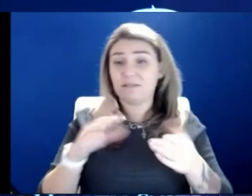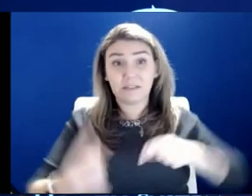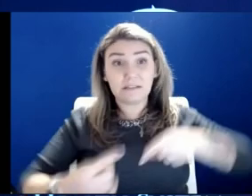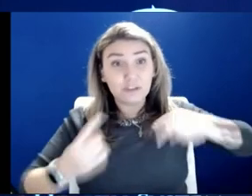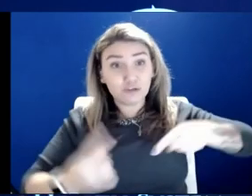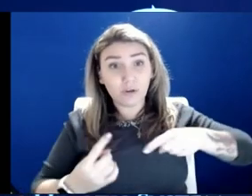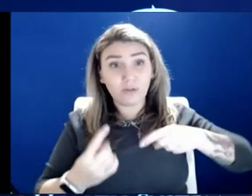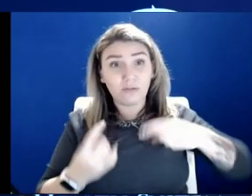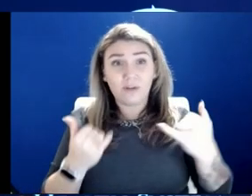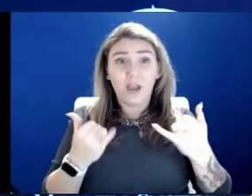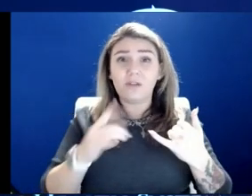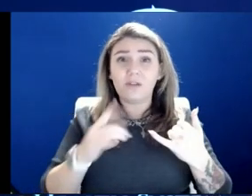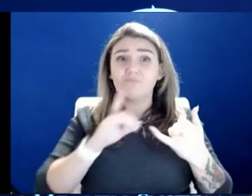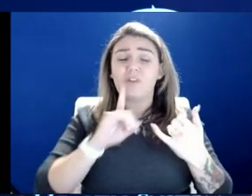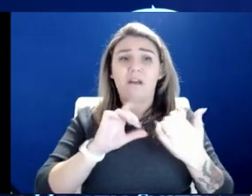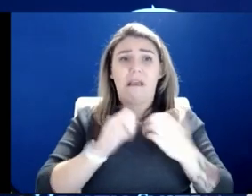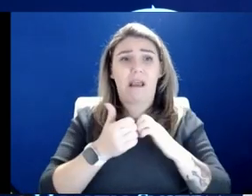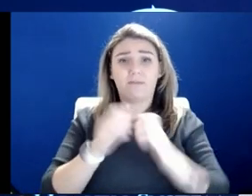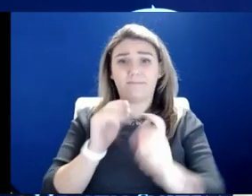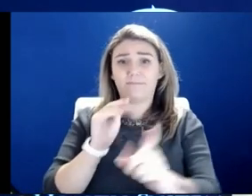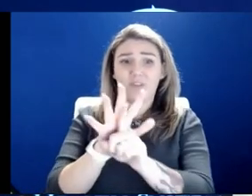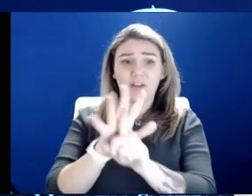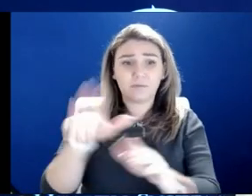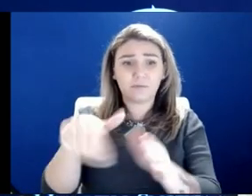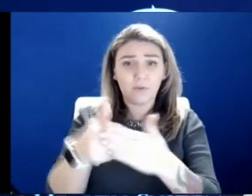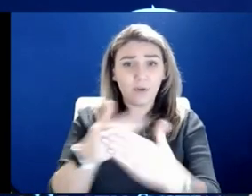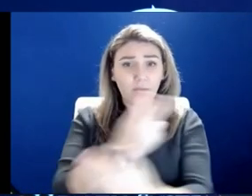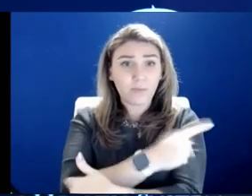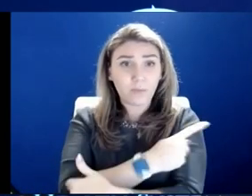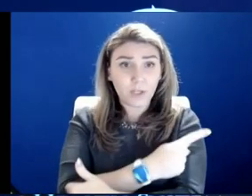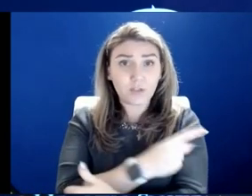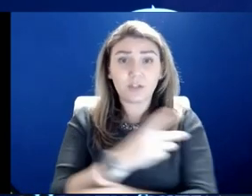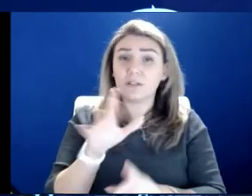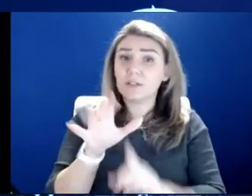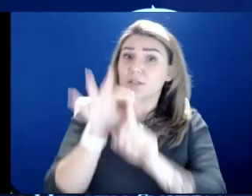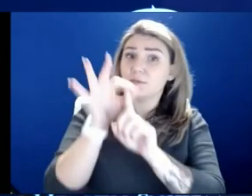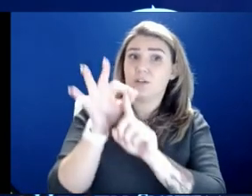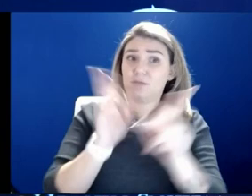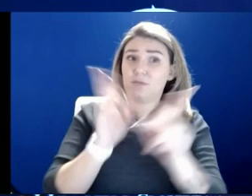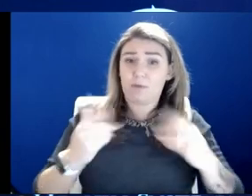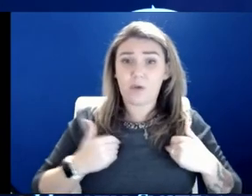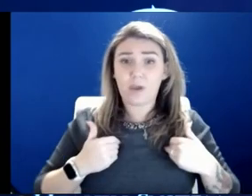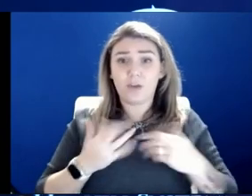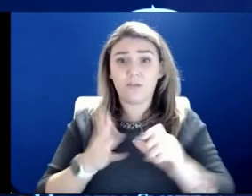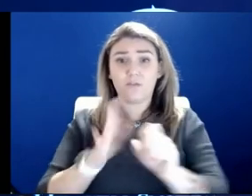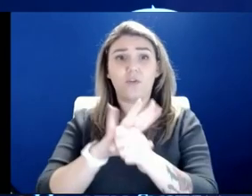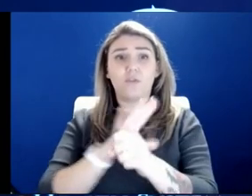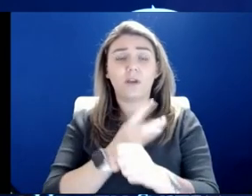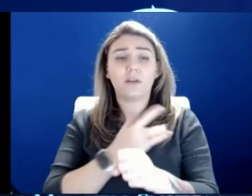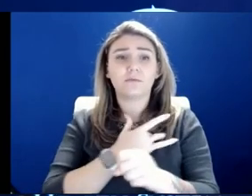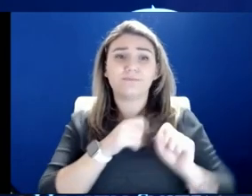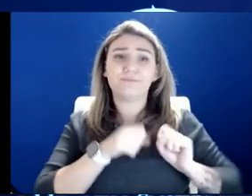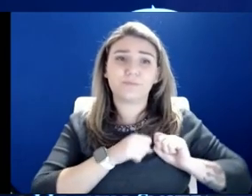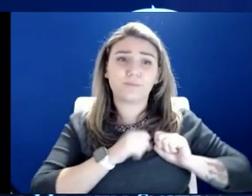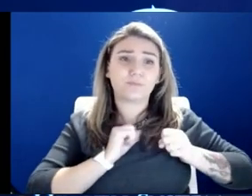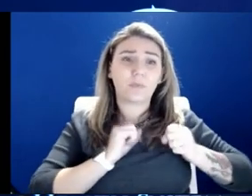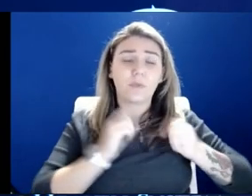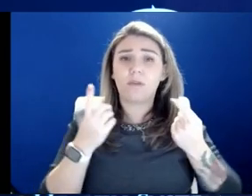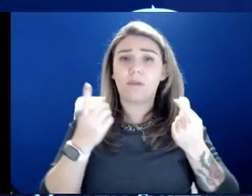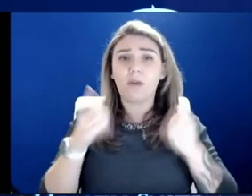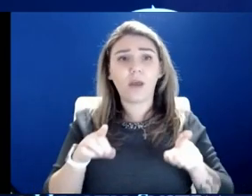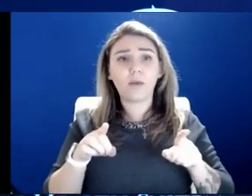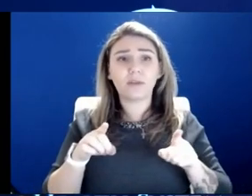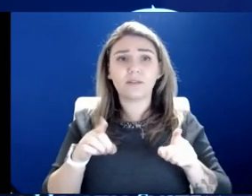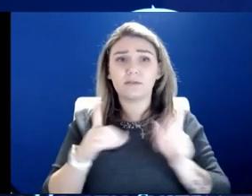is how much it's affecting all of our patients, but especially those with COVID. And the heartbreak it occurs, because so often